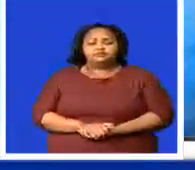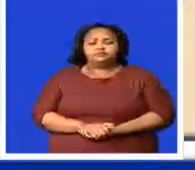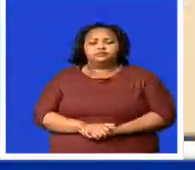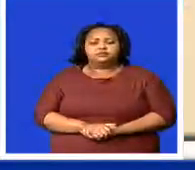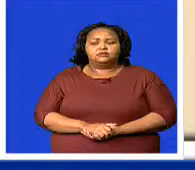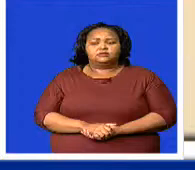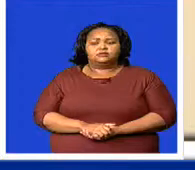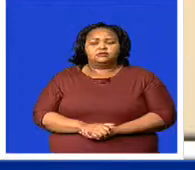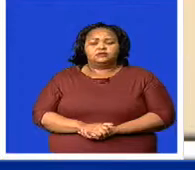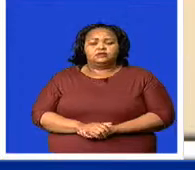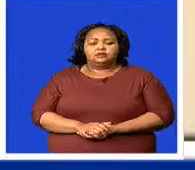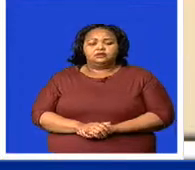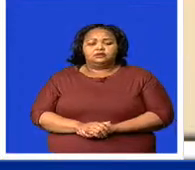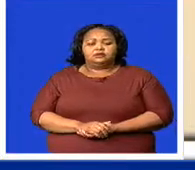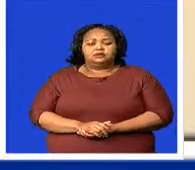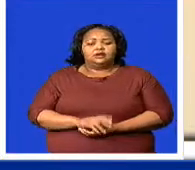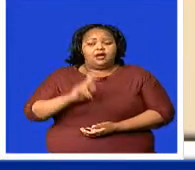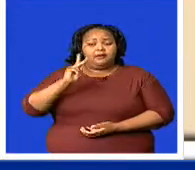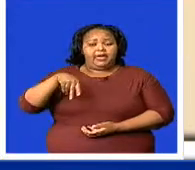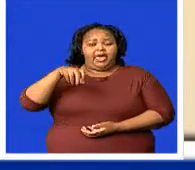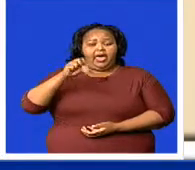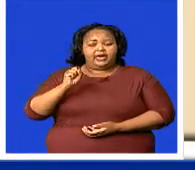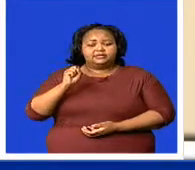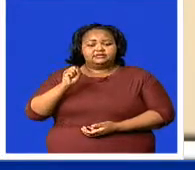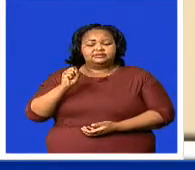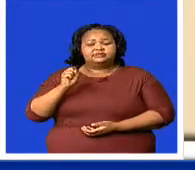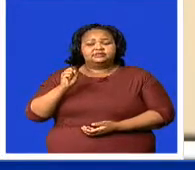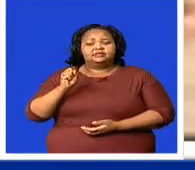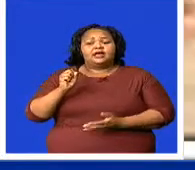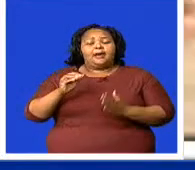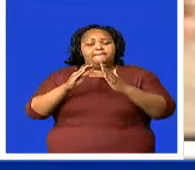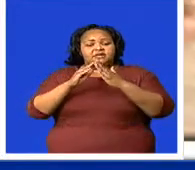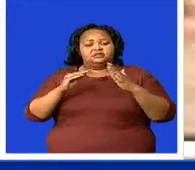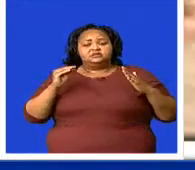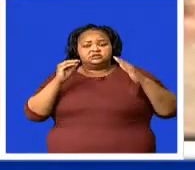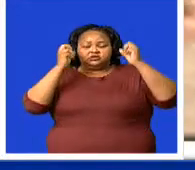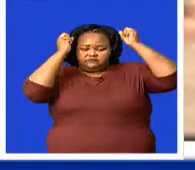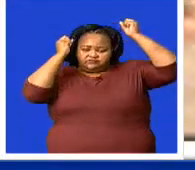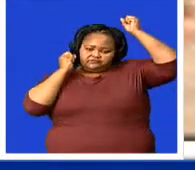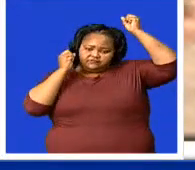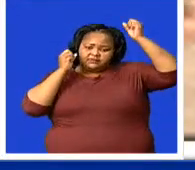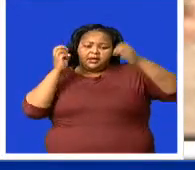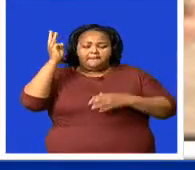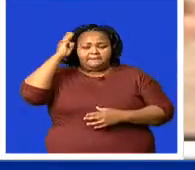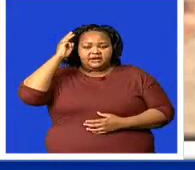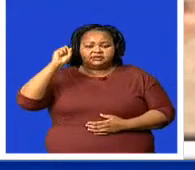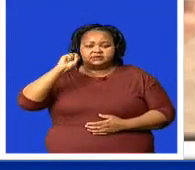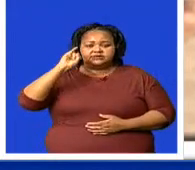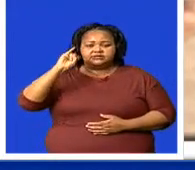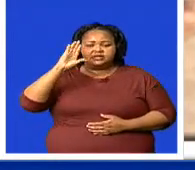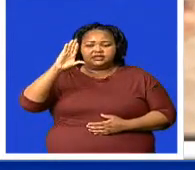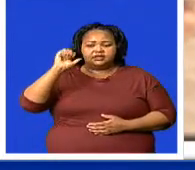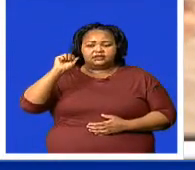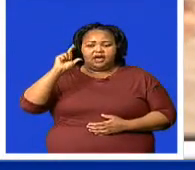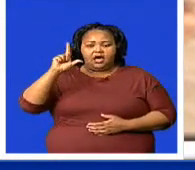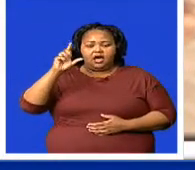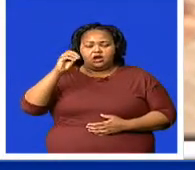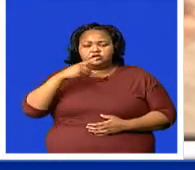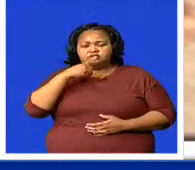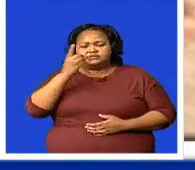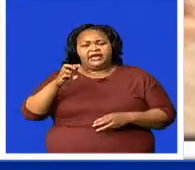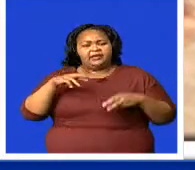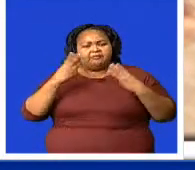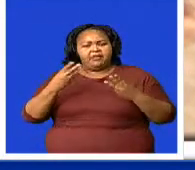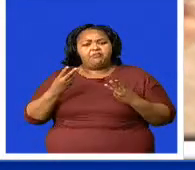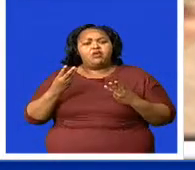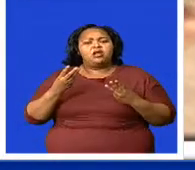Principal Secretary in the Ministry of Defence, His Royal Highness Princess Talo, says Emma Soadi